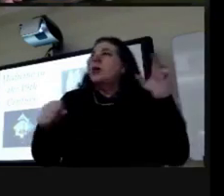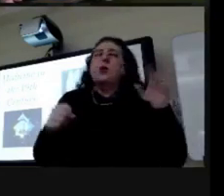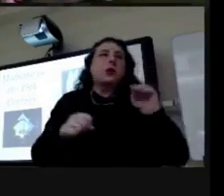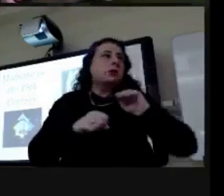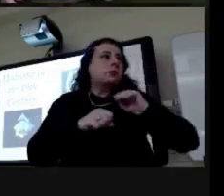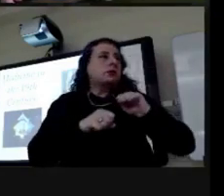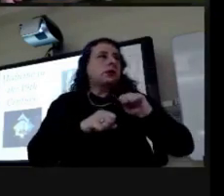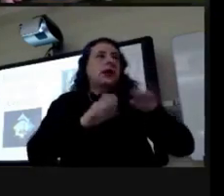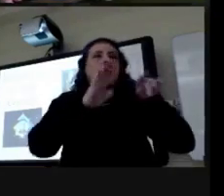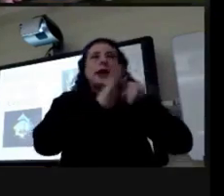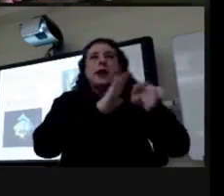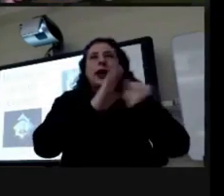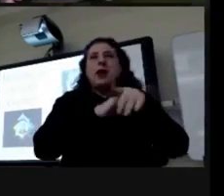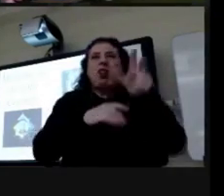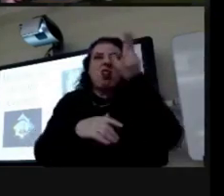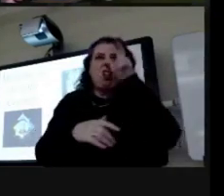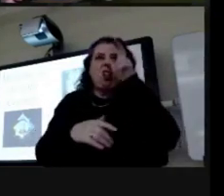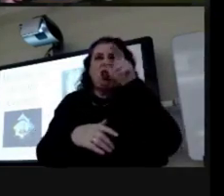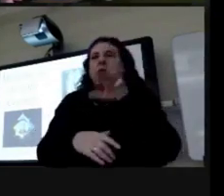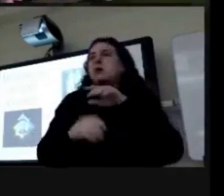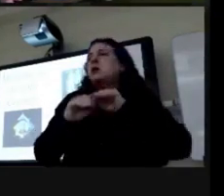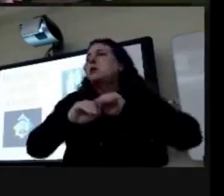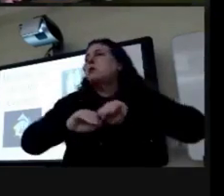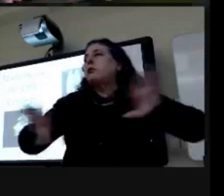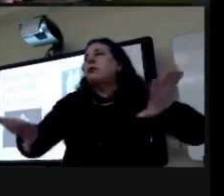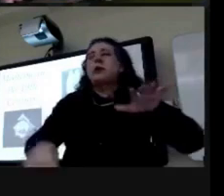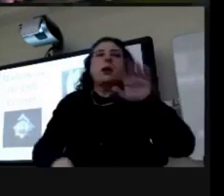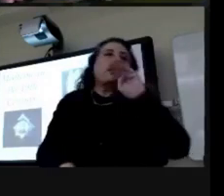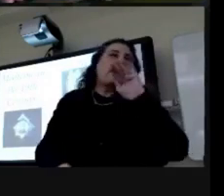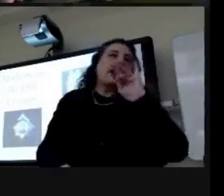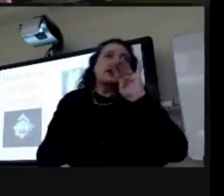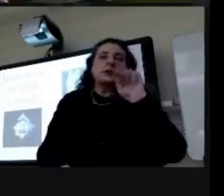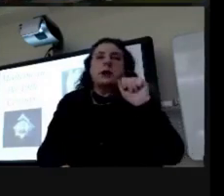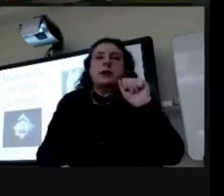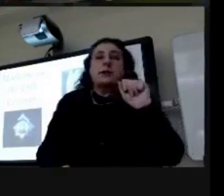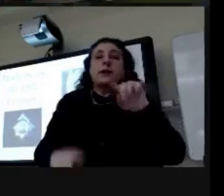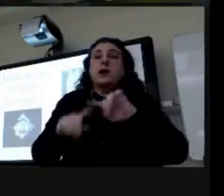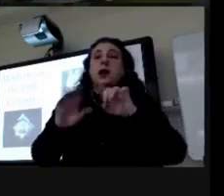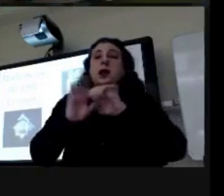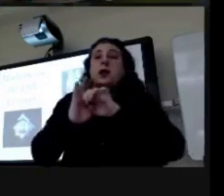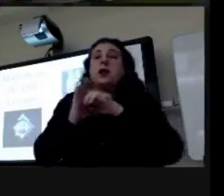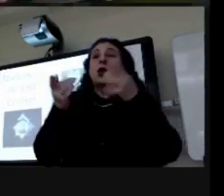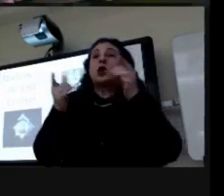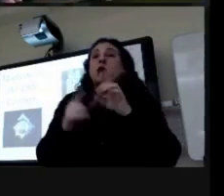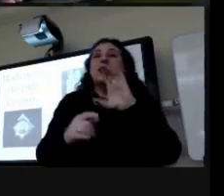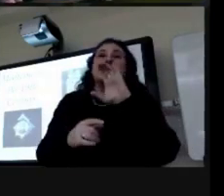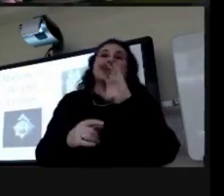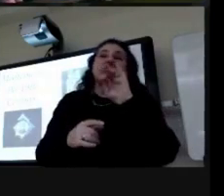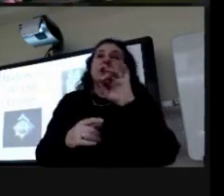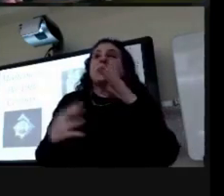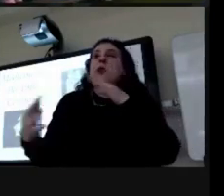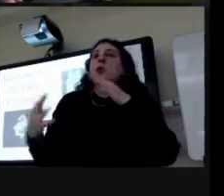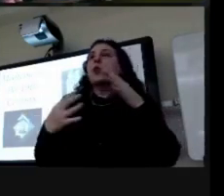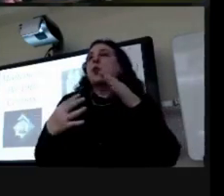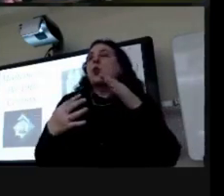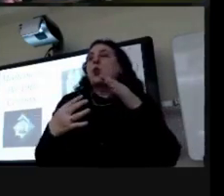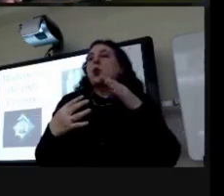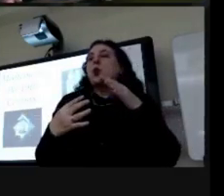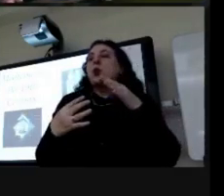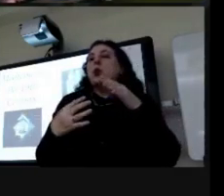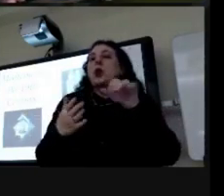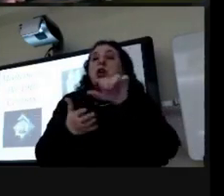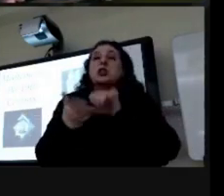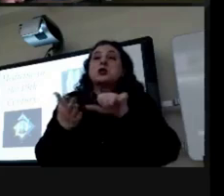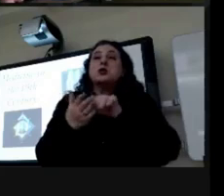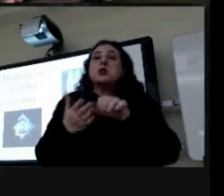and dispel my asthma um another example is during the civil war surgeons would clean their operating tables